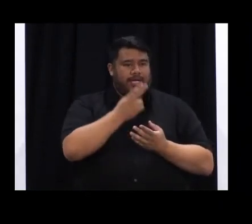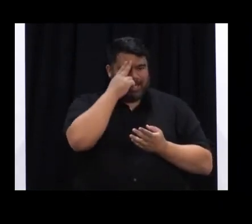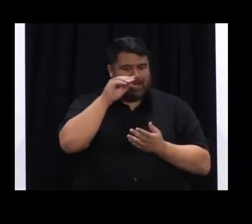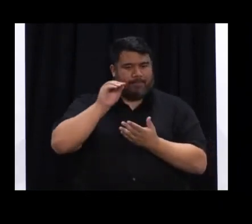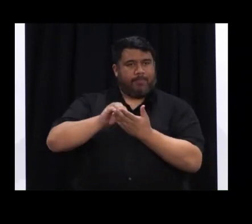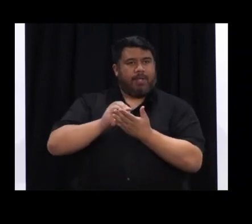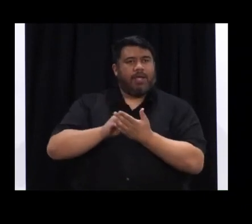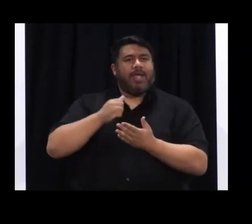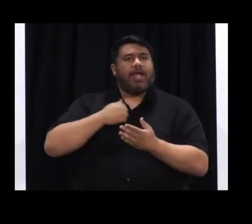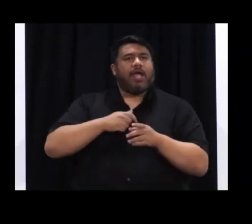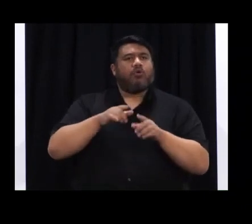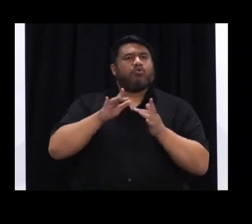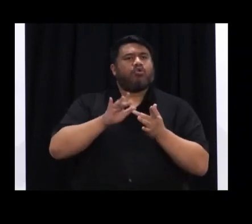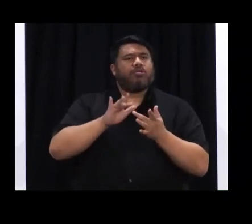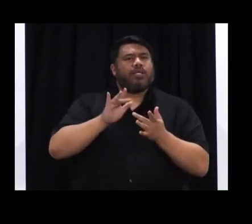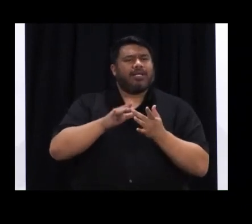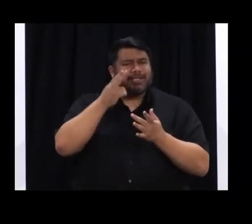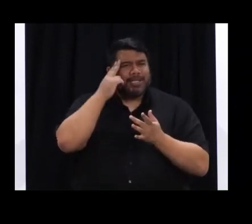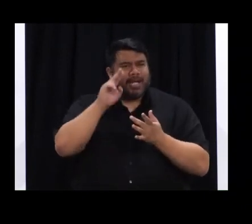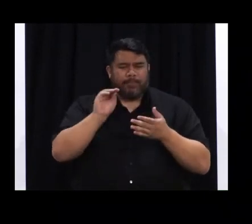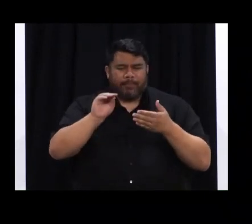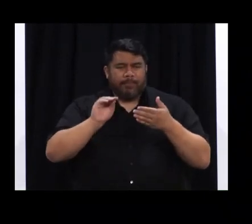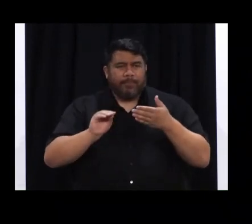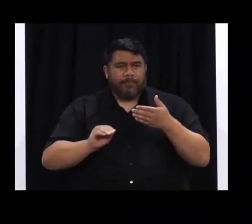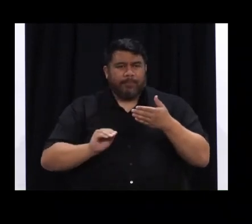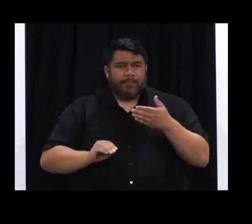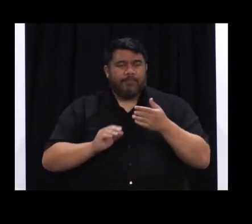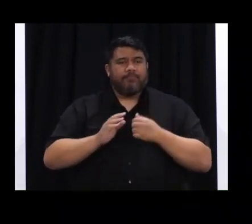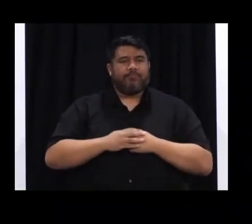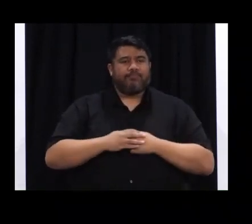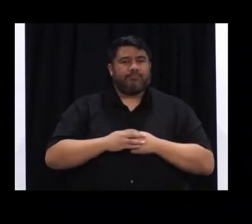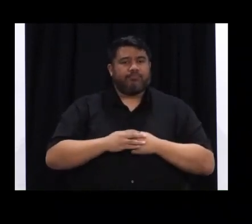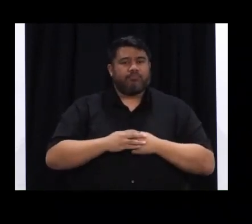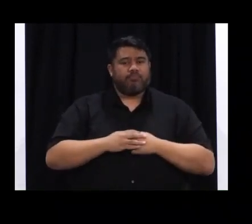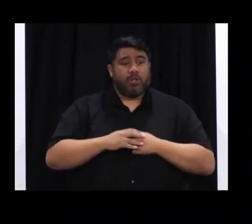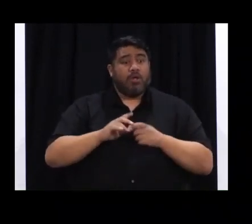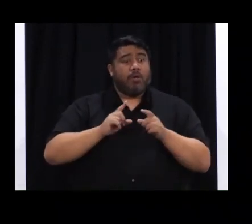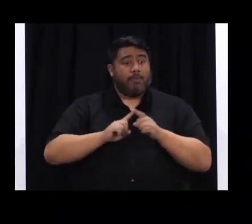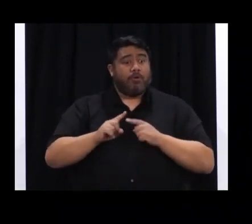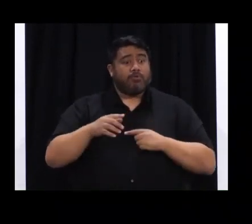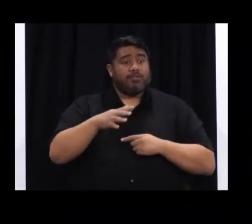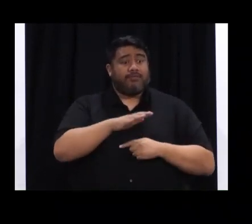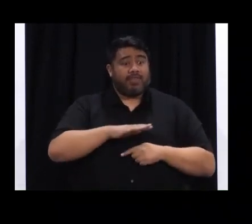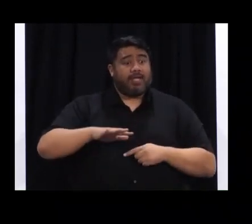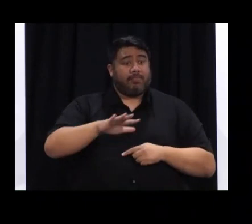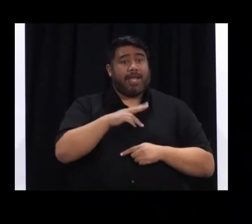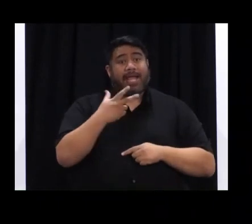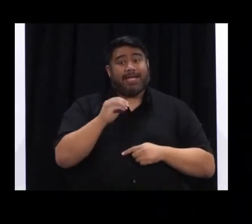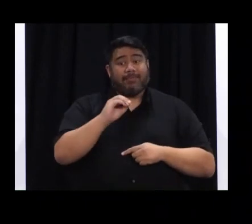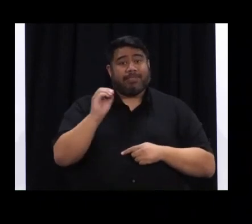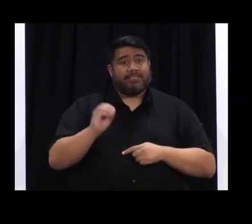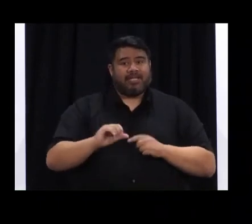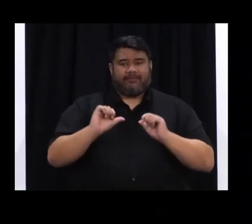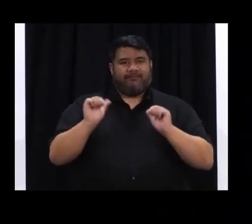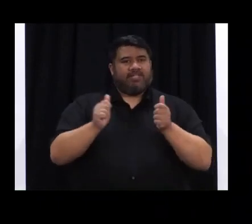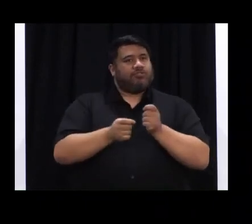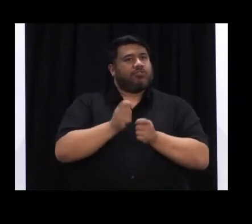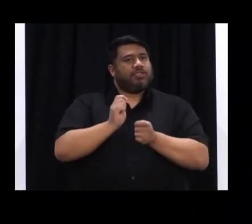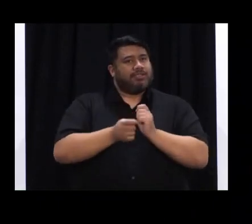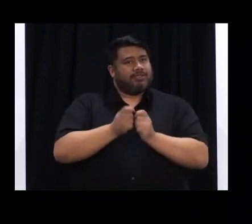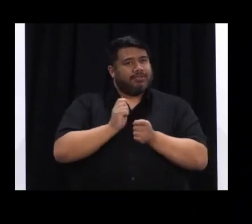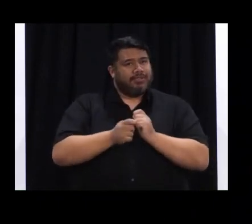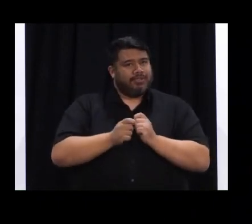system, around 87% have had a test already, and our public health units around the country are following up anyone who has